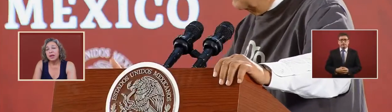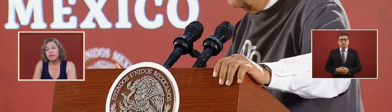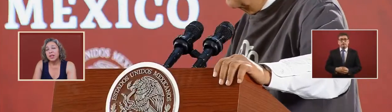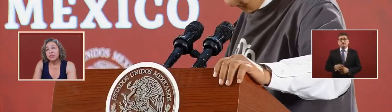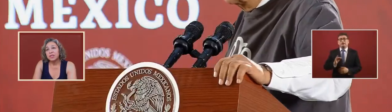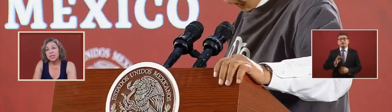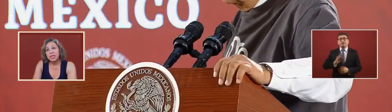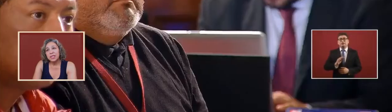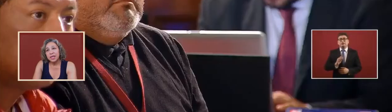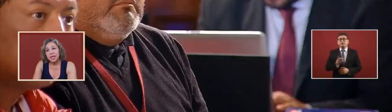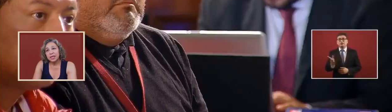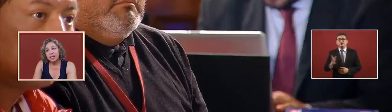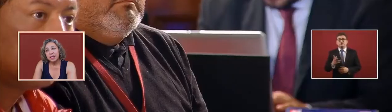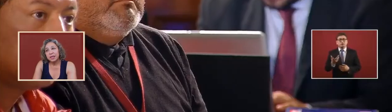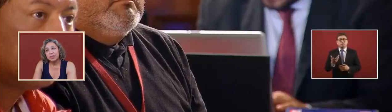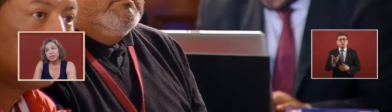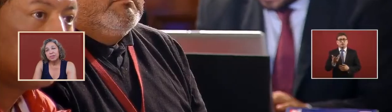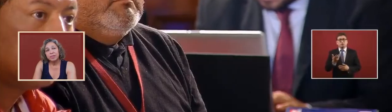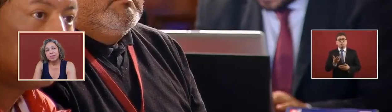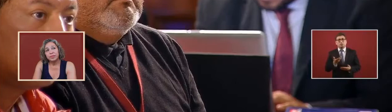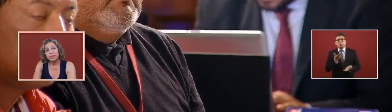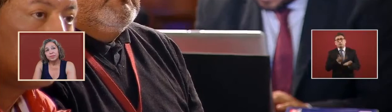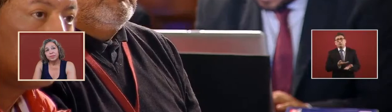and if they don't solicit it